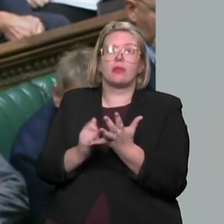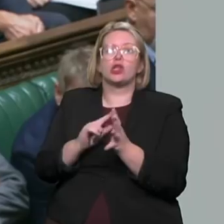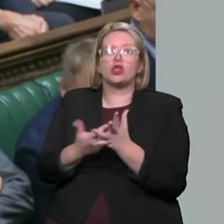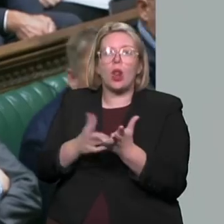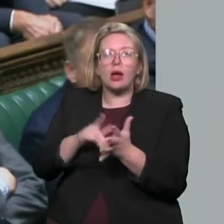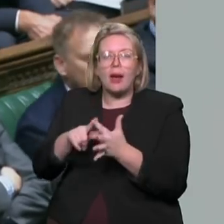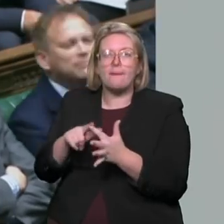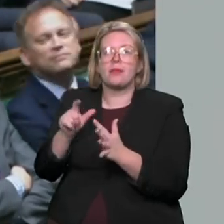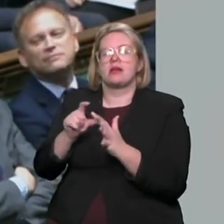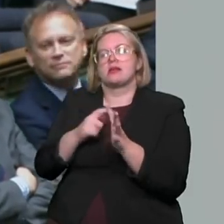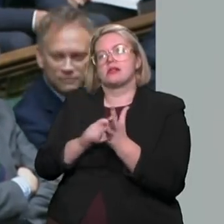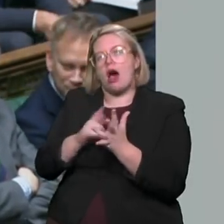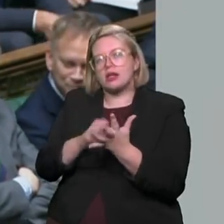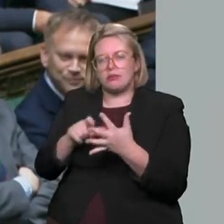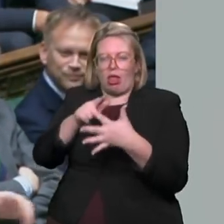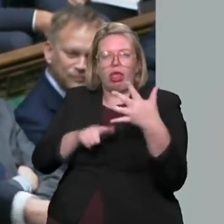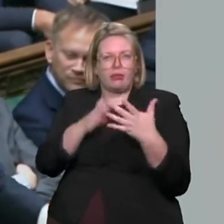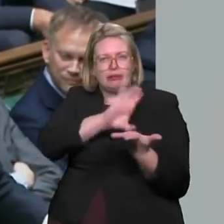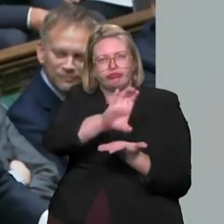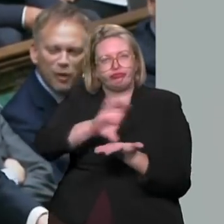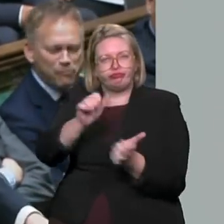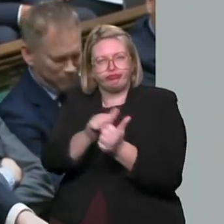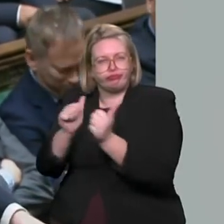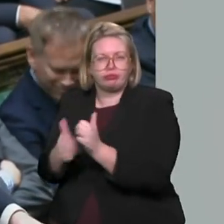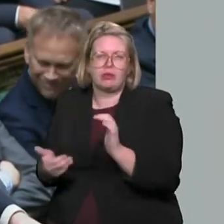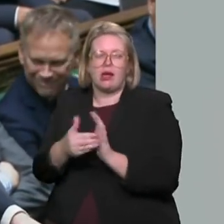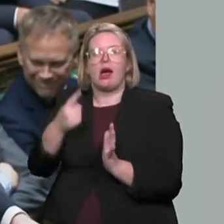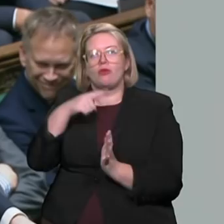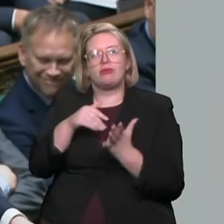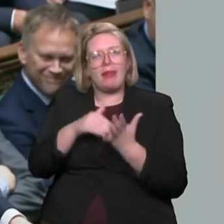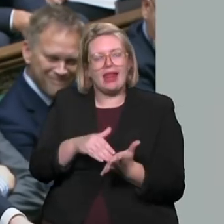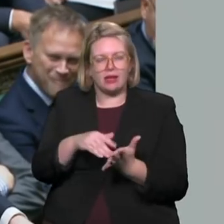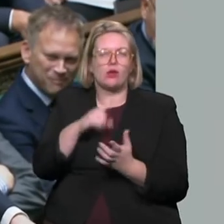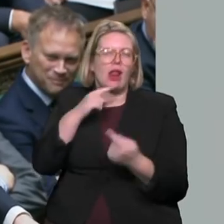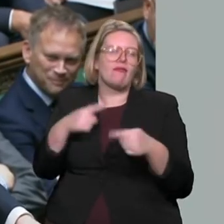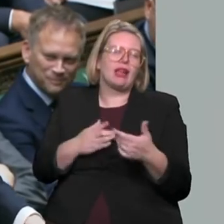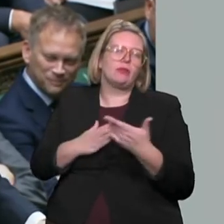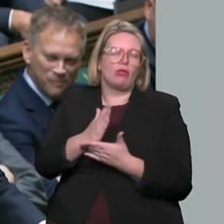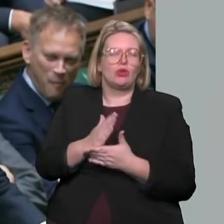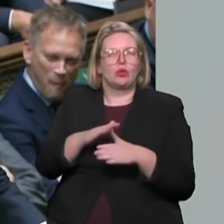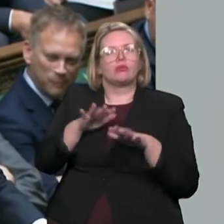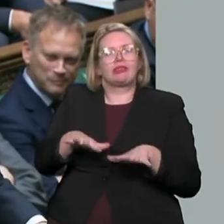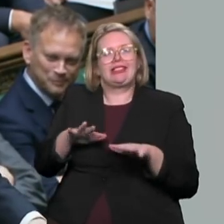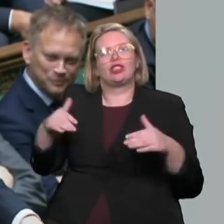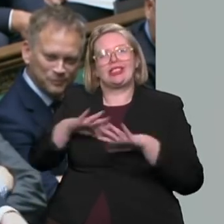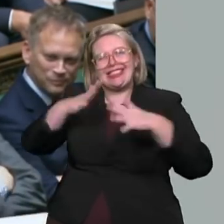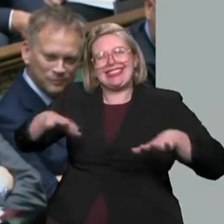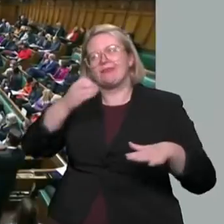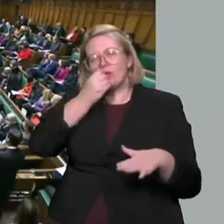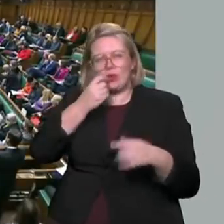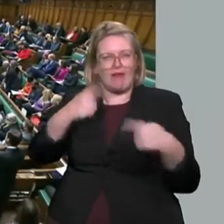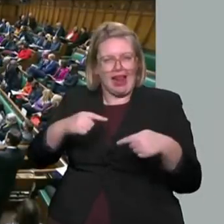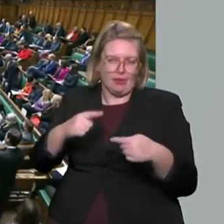and a further £100 million is being made available through the UK Seafood Fund to support our fisheries.